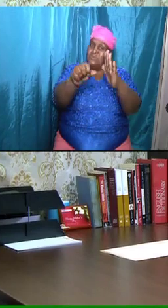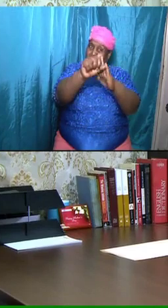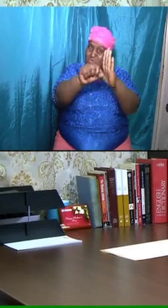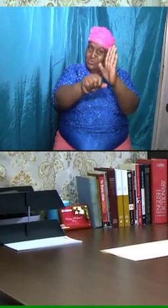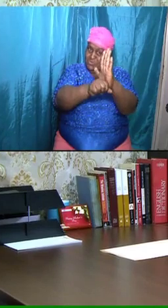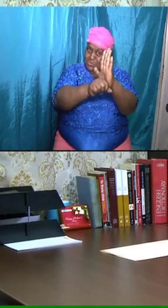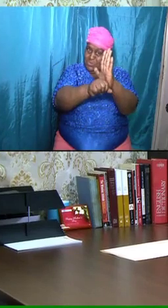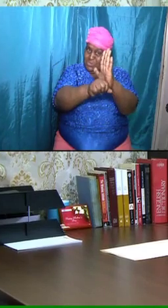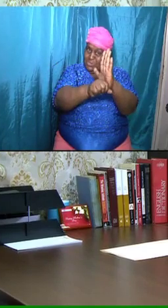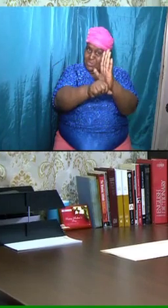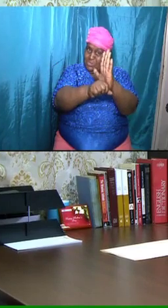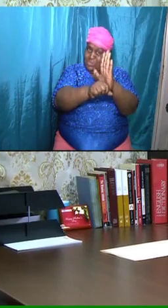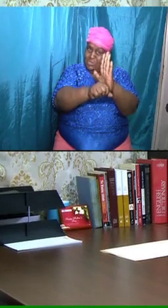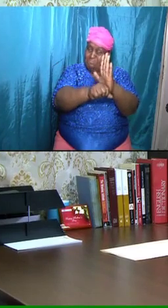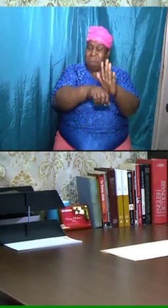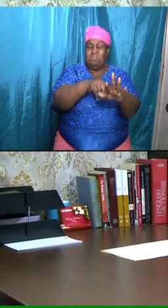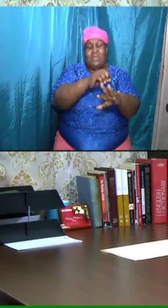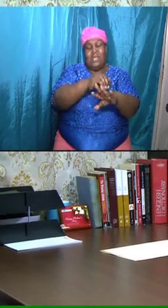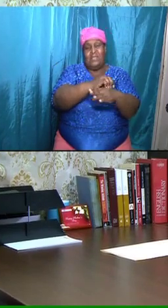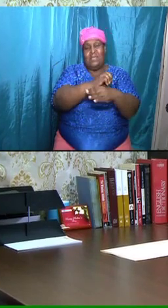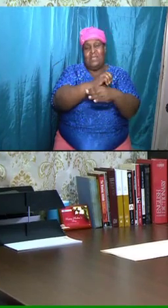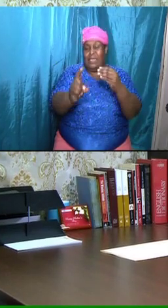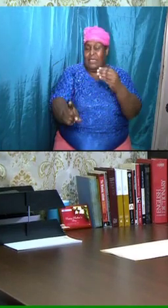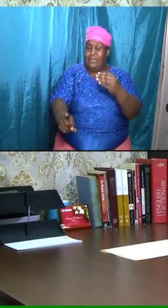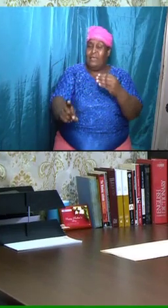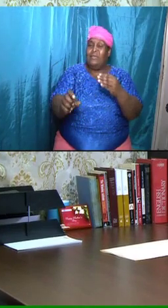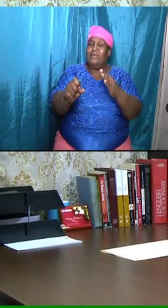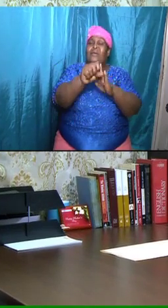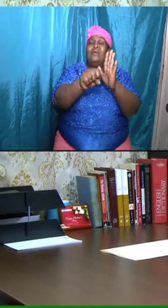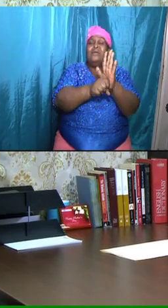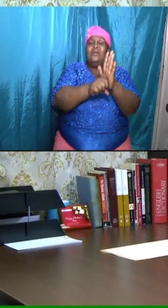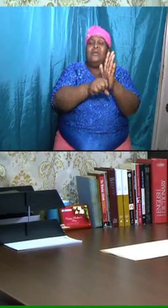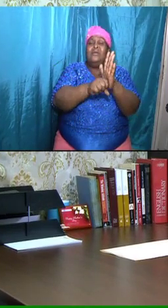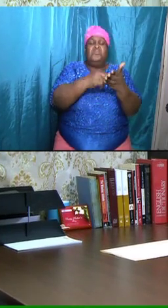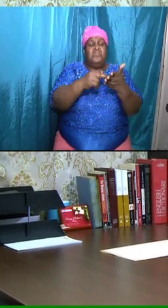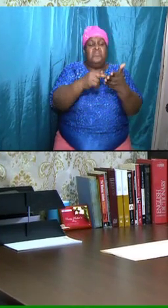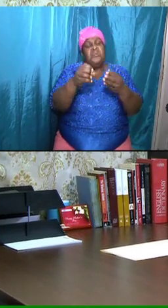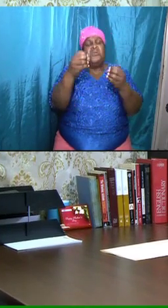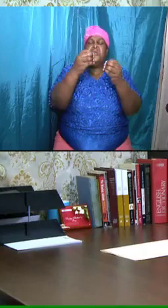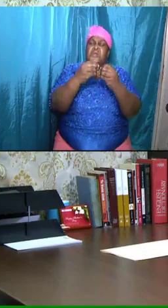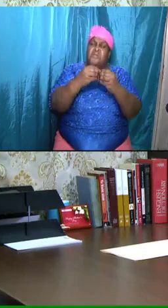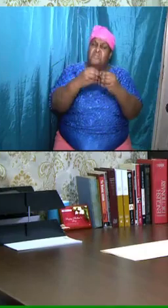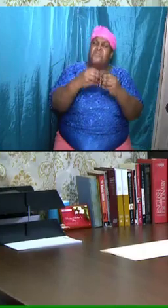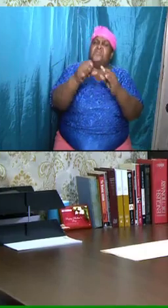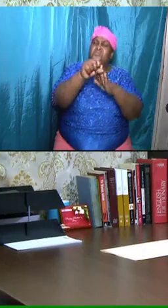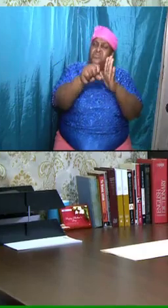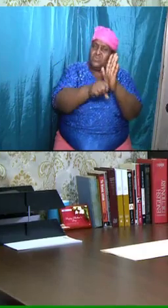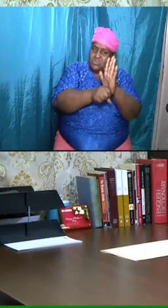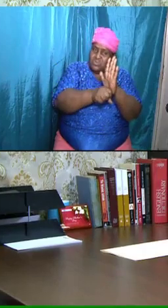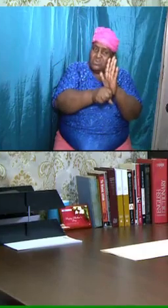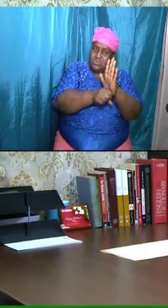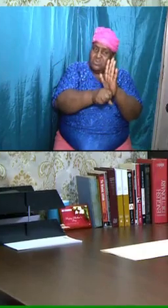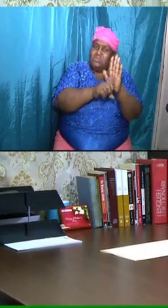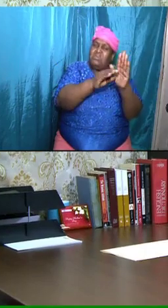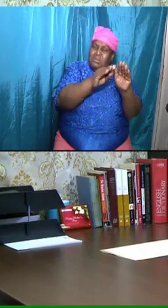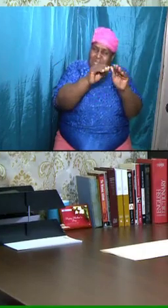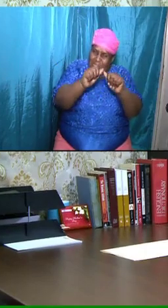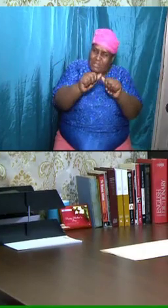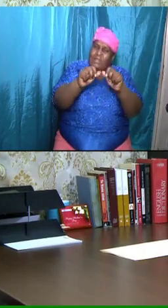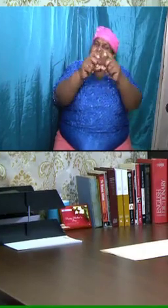and at the end of the scripture, we put back the chart and as we read more scriptures, we take the chart down. So I am going to be leaving the chart